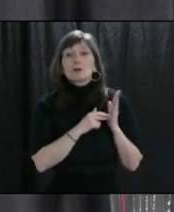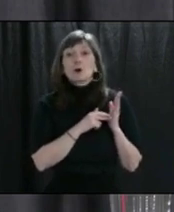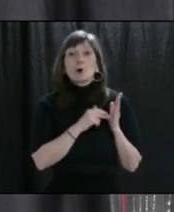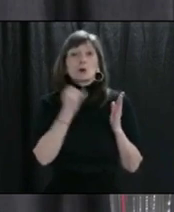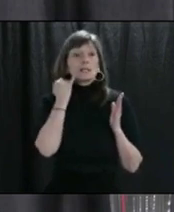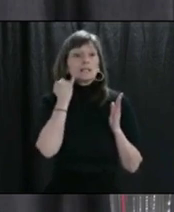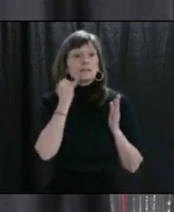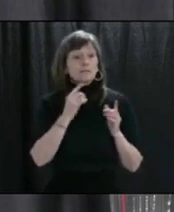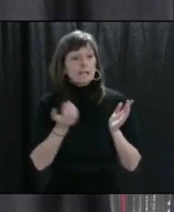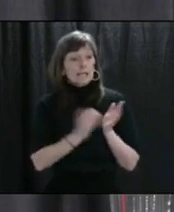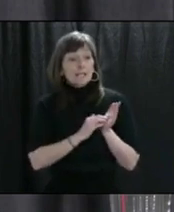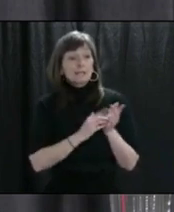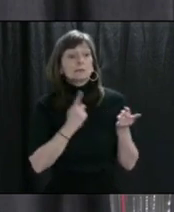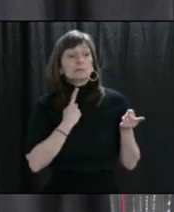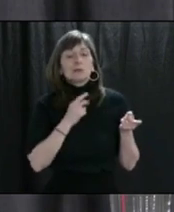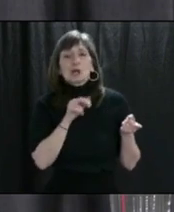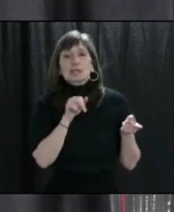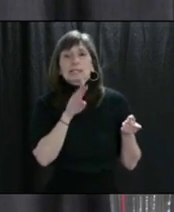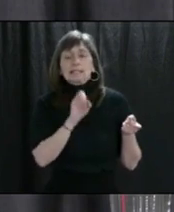changes.